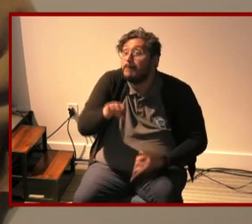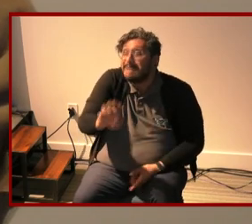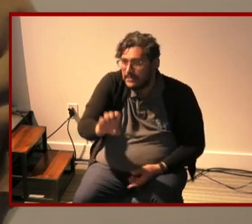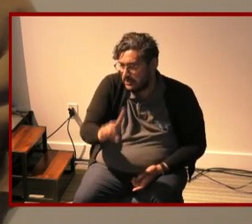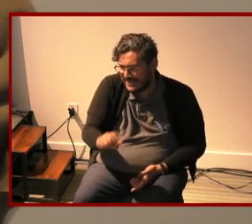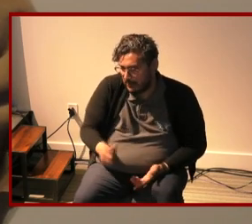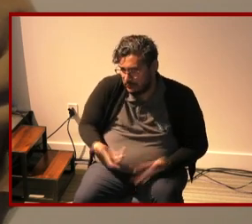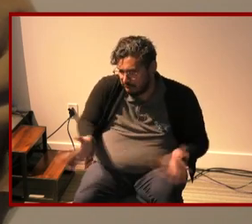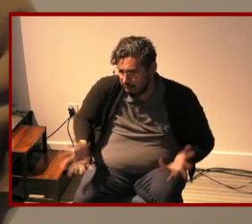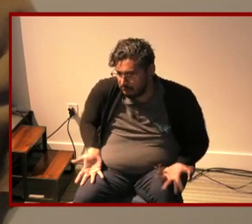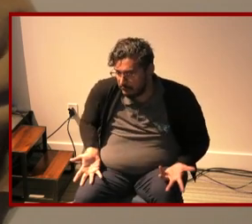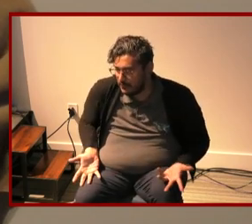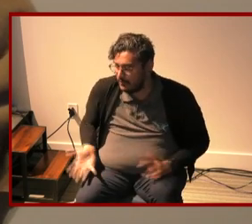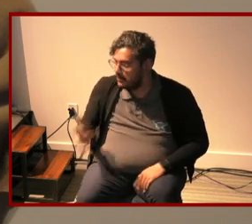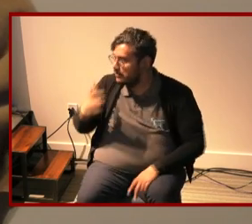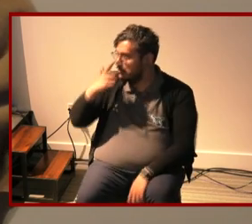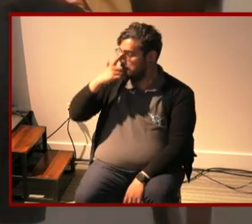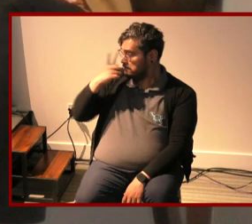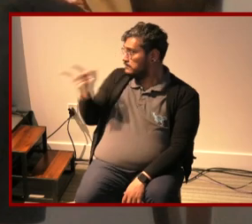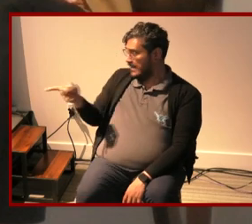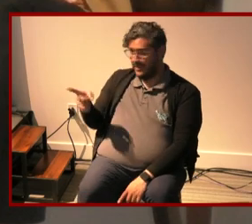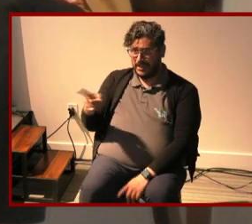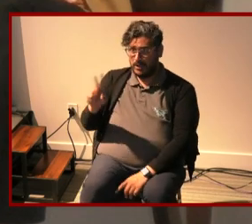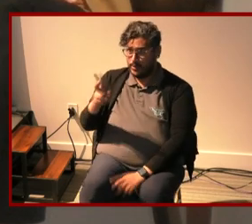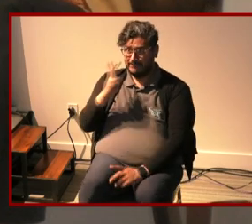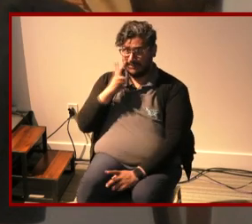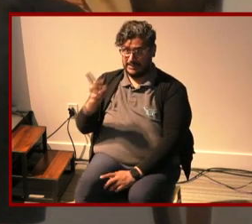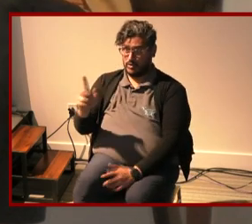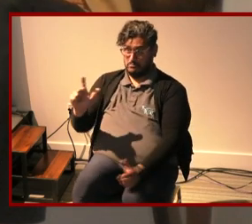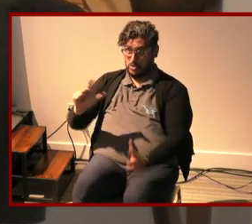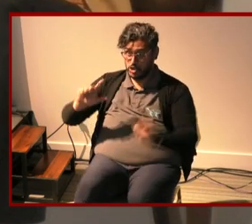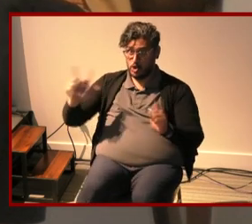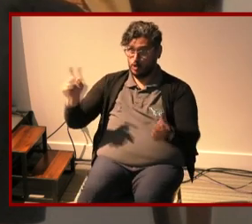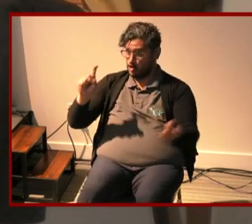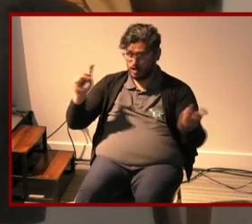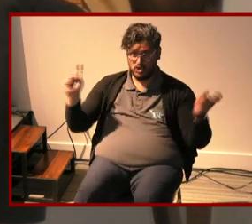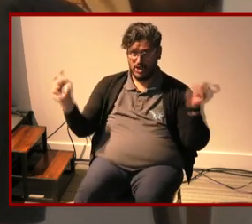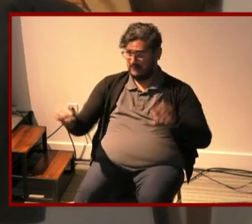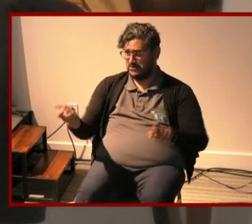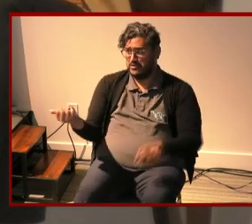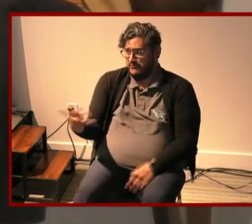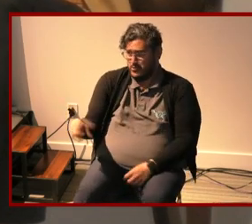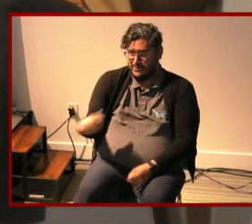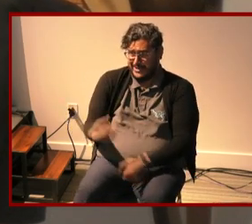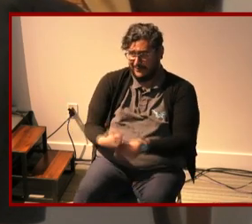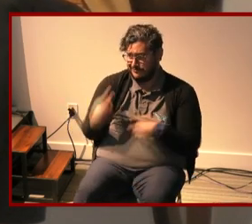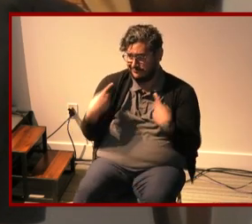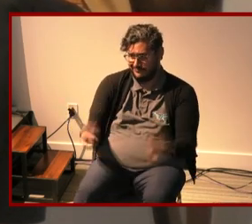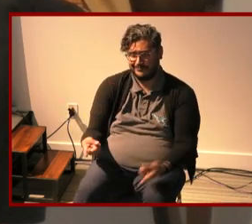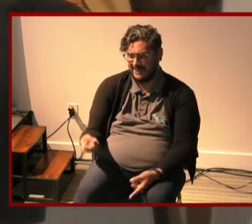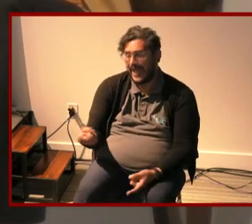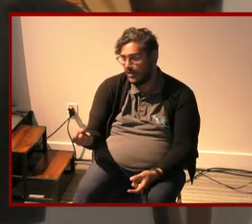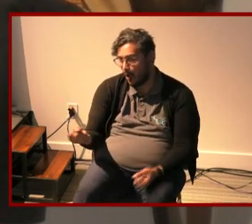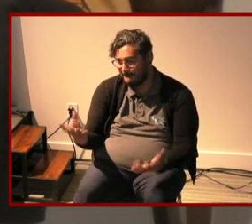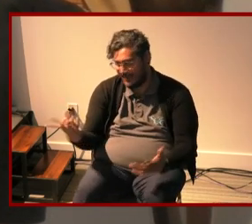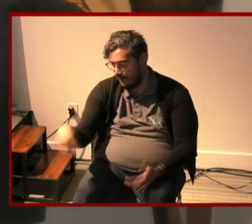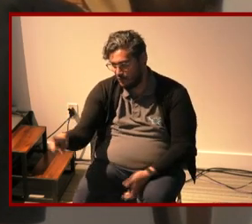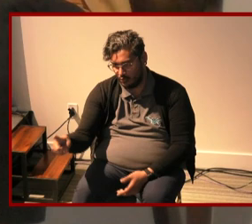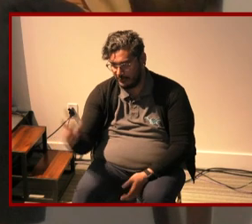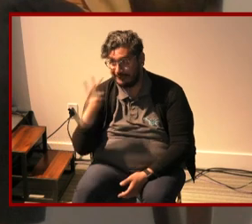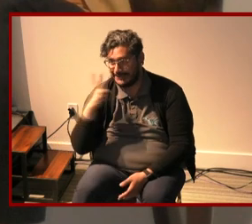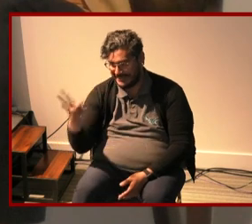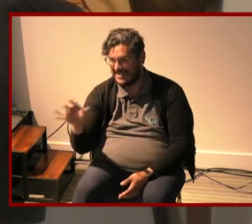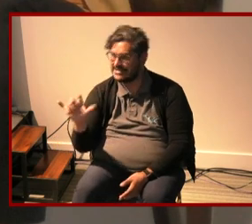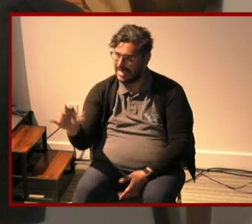and we have seen huge shifts just in the last five years i think many of us in this room have seen those shifts and seen the tremendous